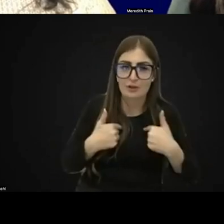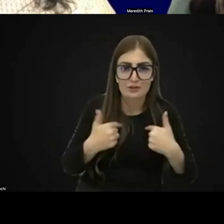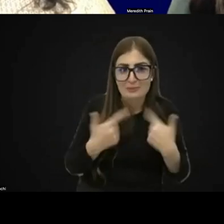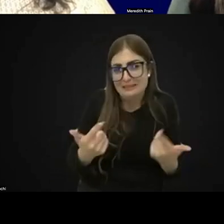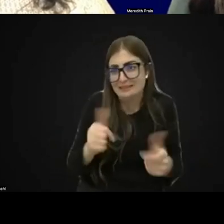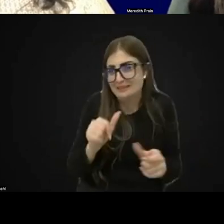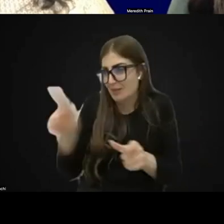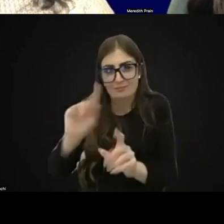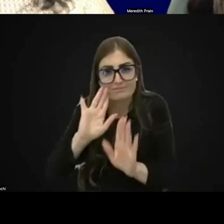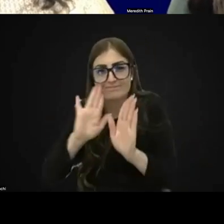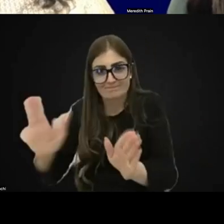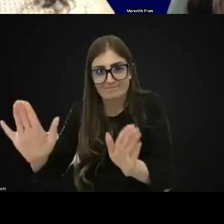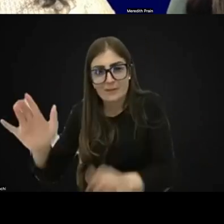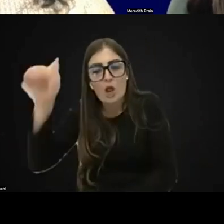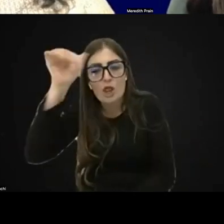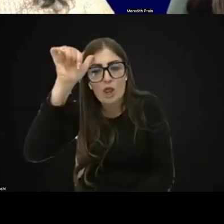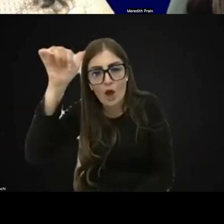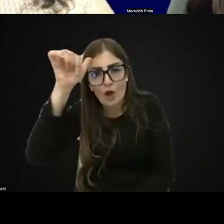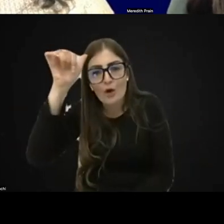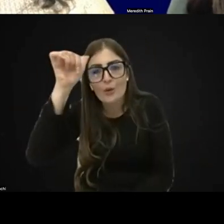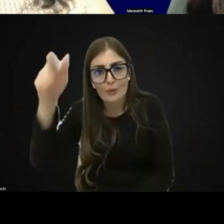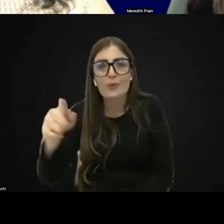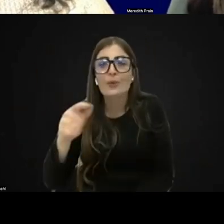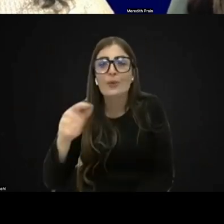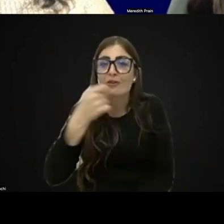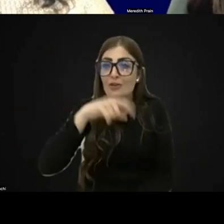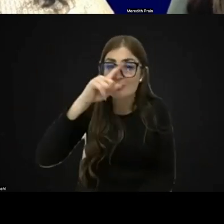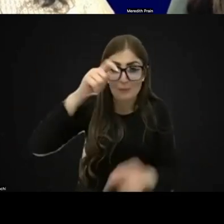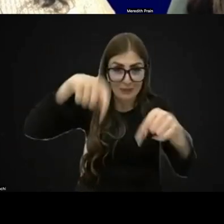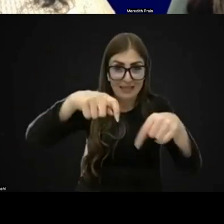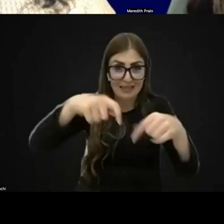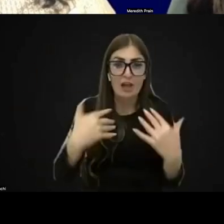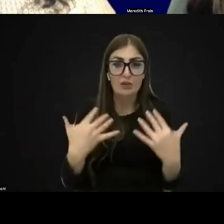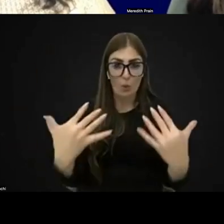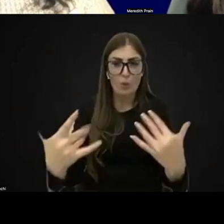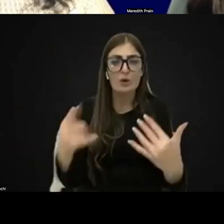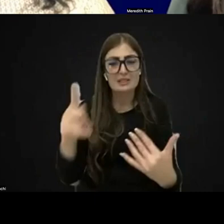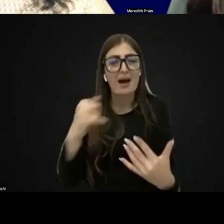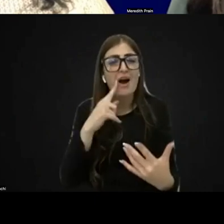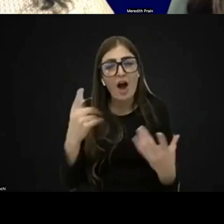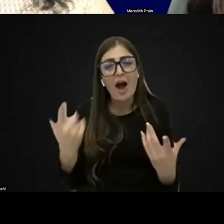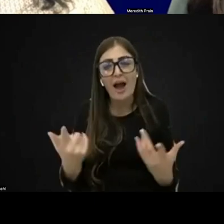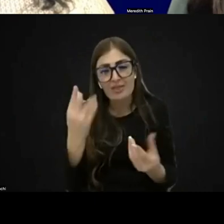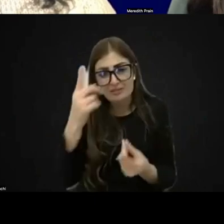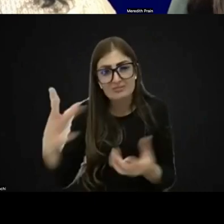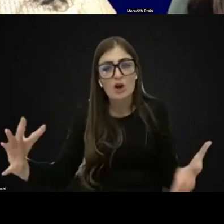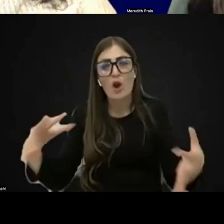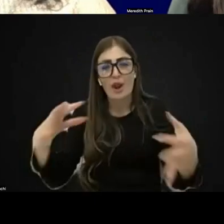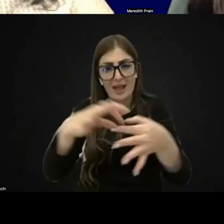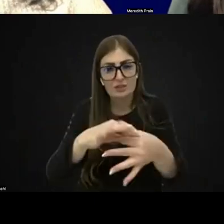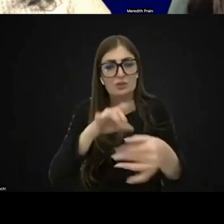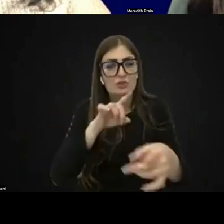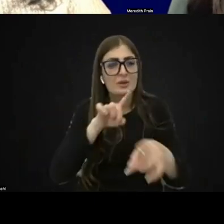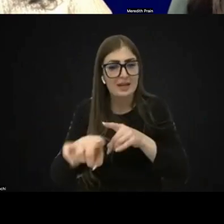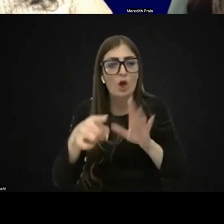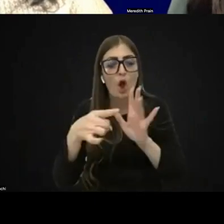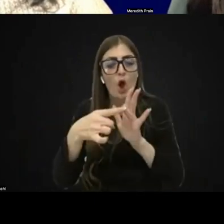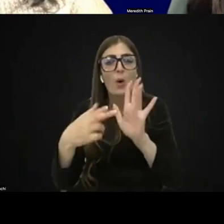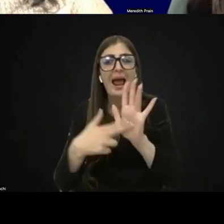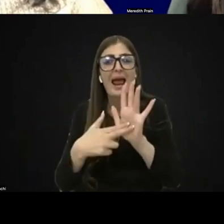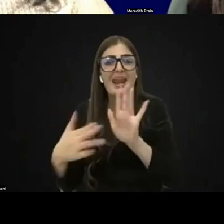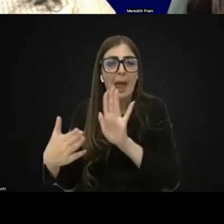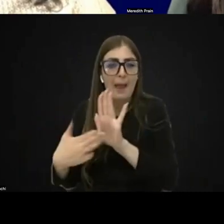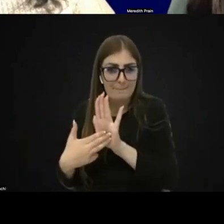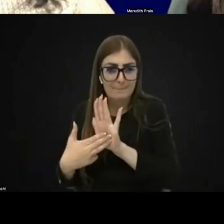&Ms in the audience today, but I would really strongly connect you with an O&M. So